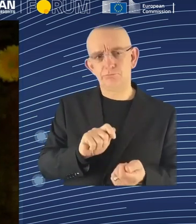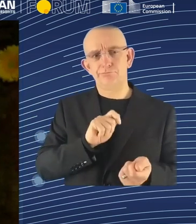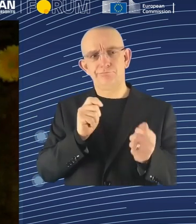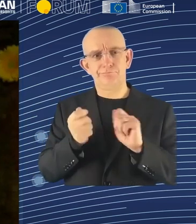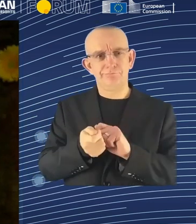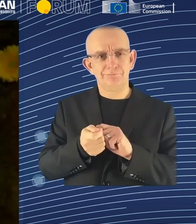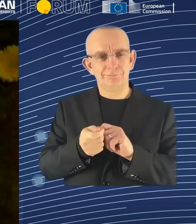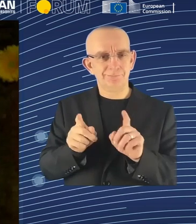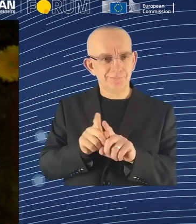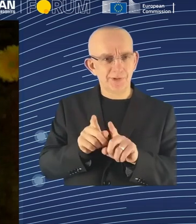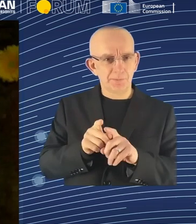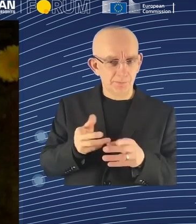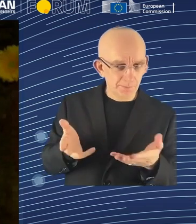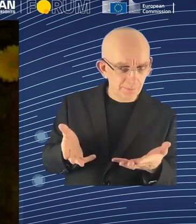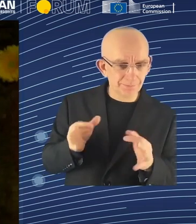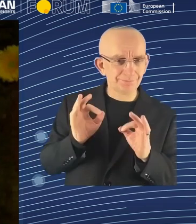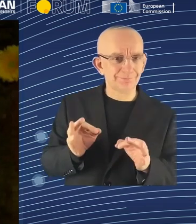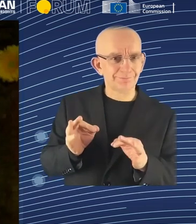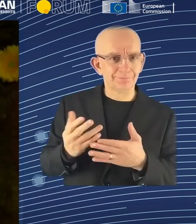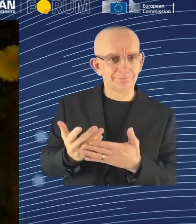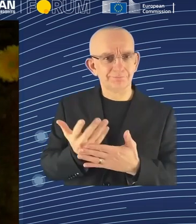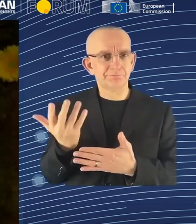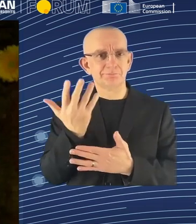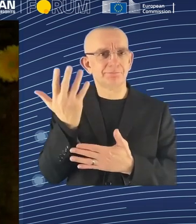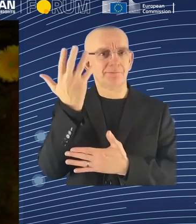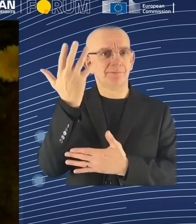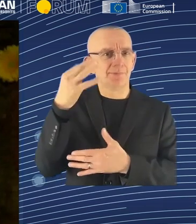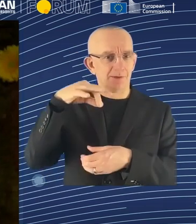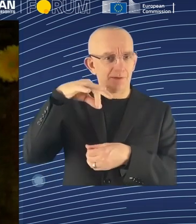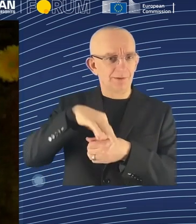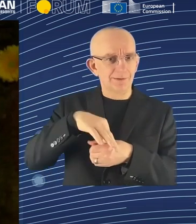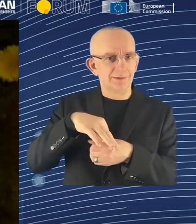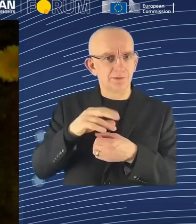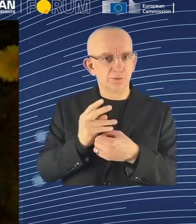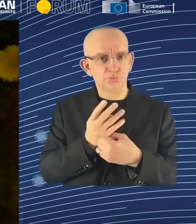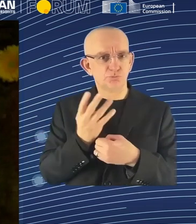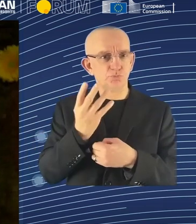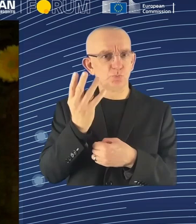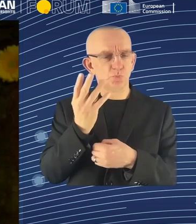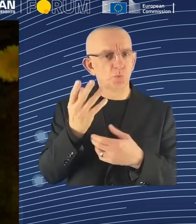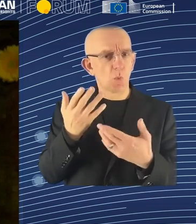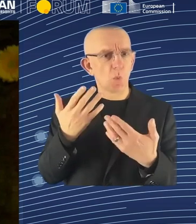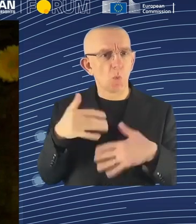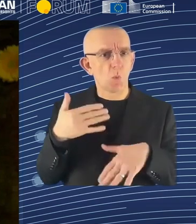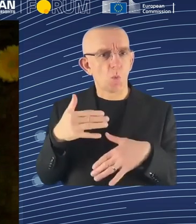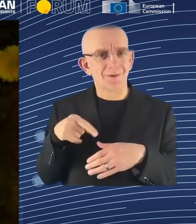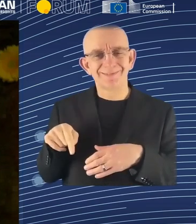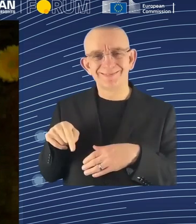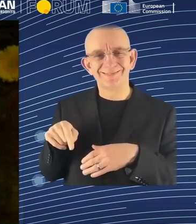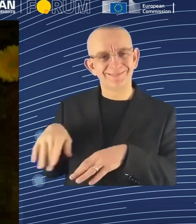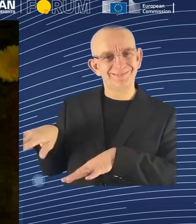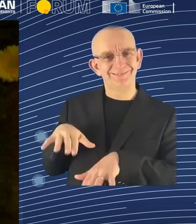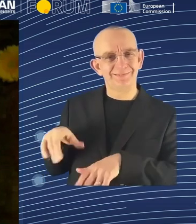topic for the white-collar people, and therefore, I think we need another communication, and we need other